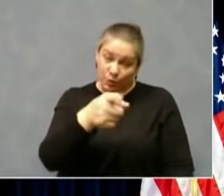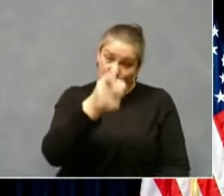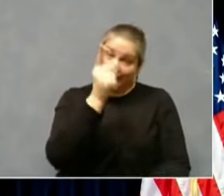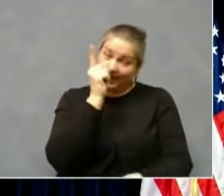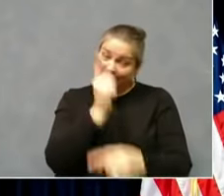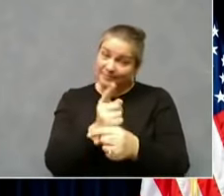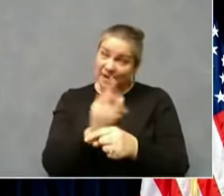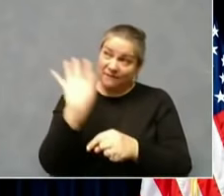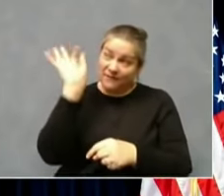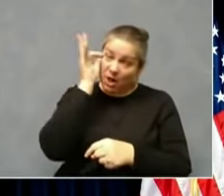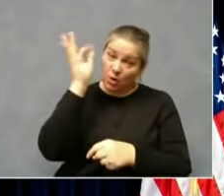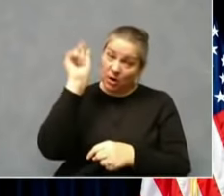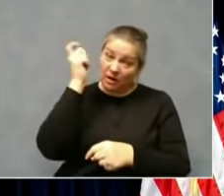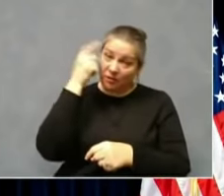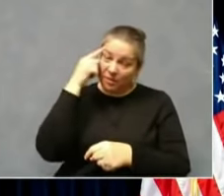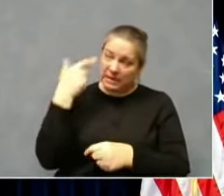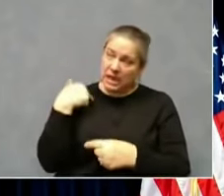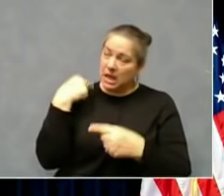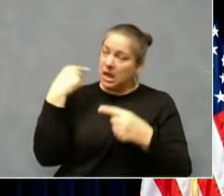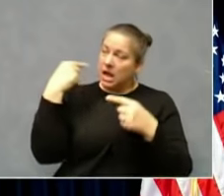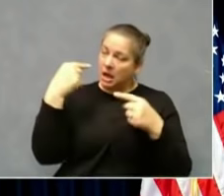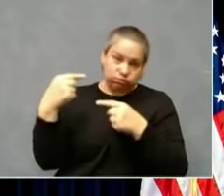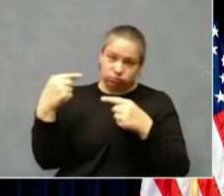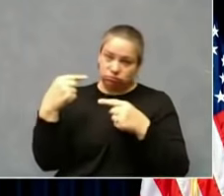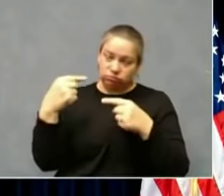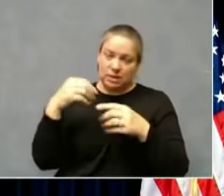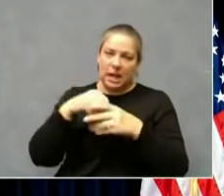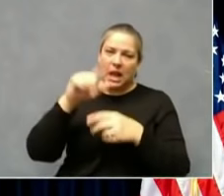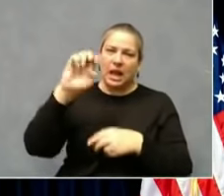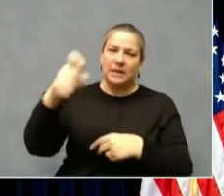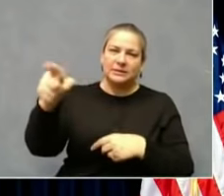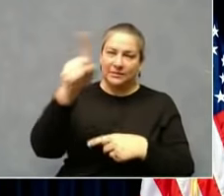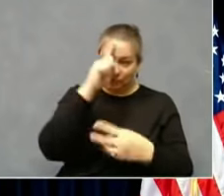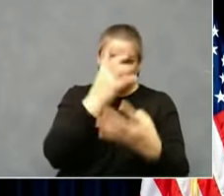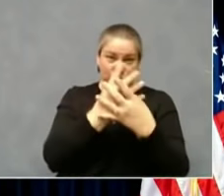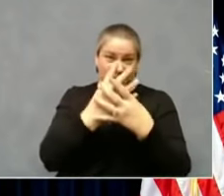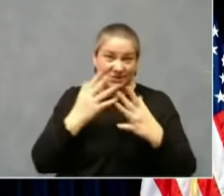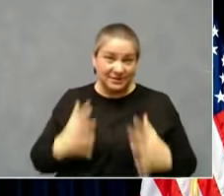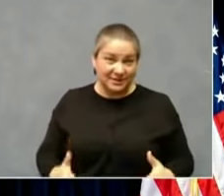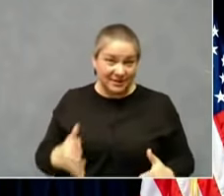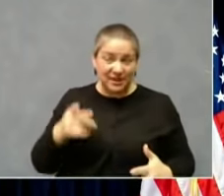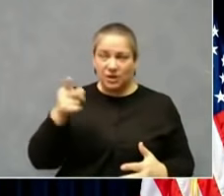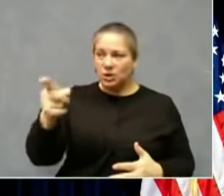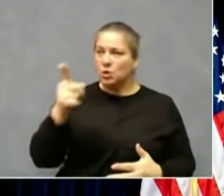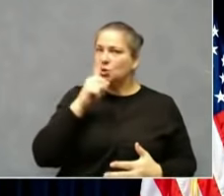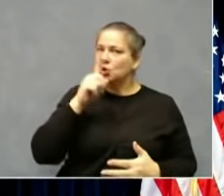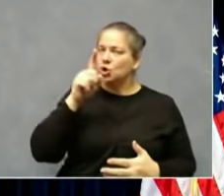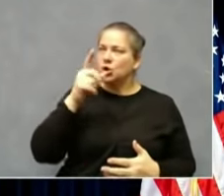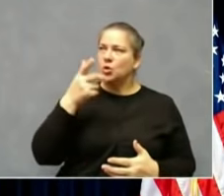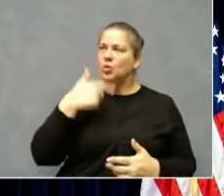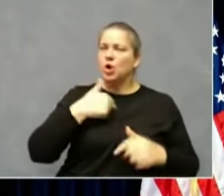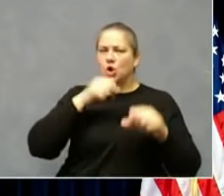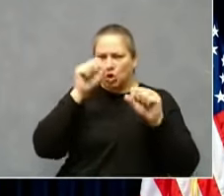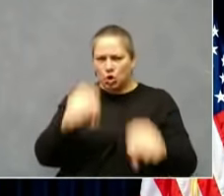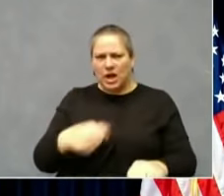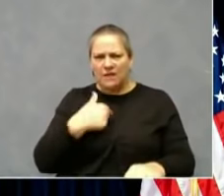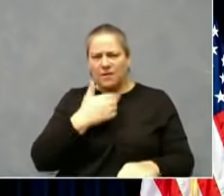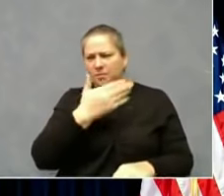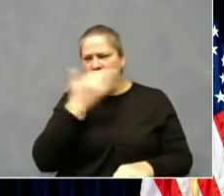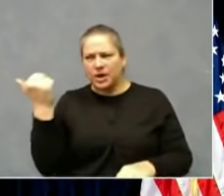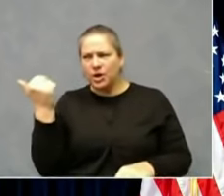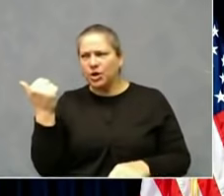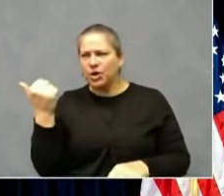difficult in Lexington. We believe we could have gotten to a better outcome. Even the help we tried to provide